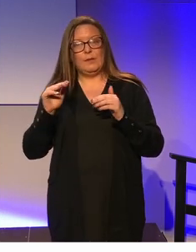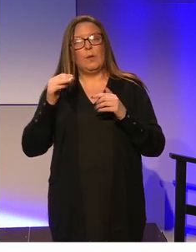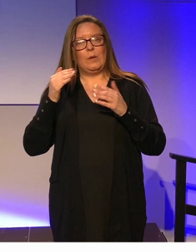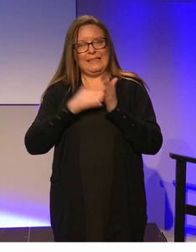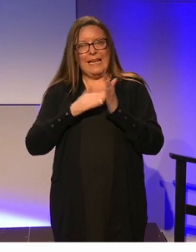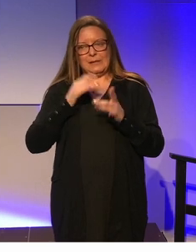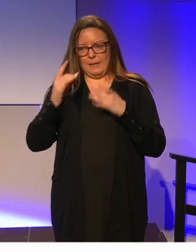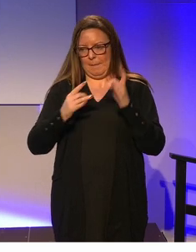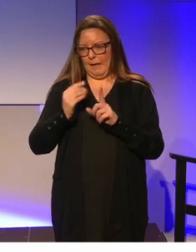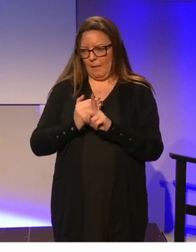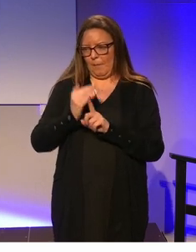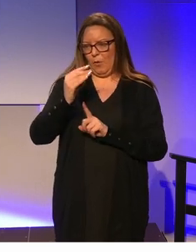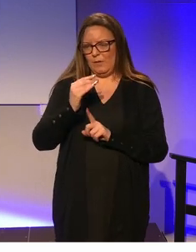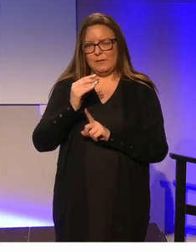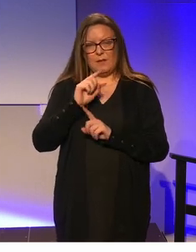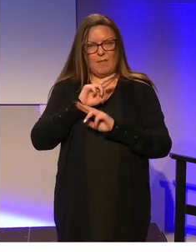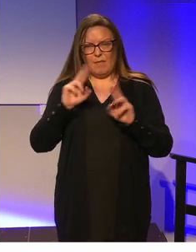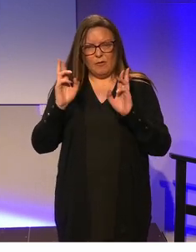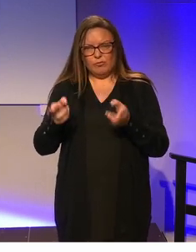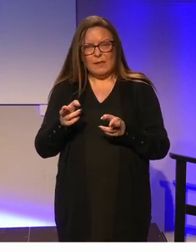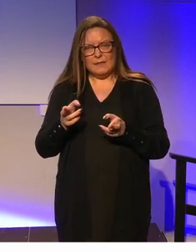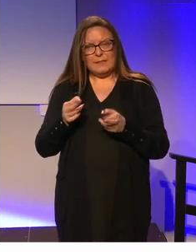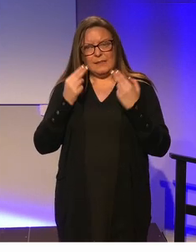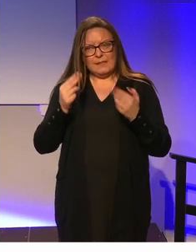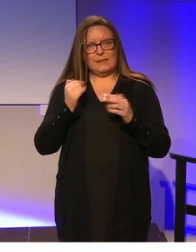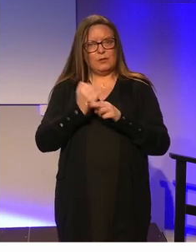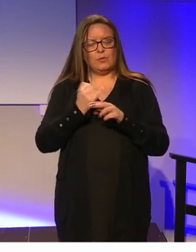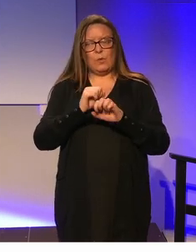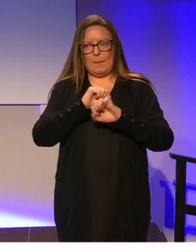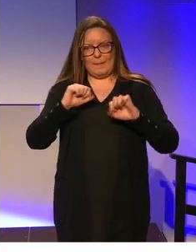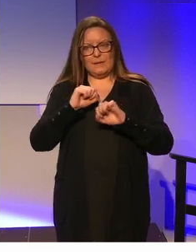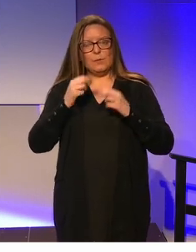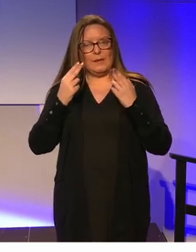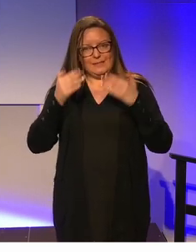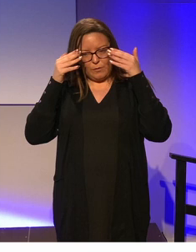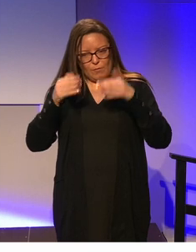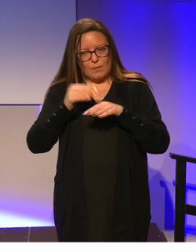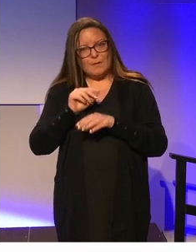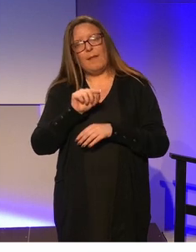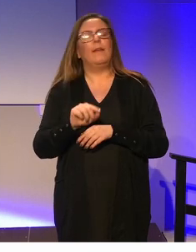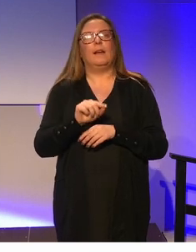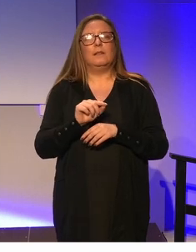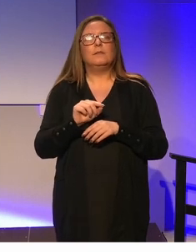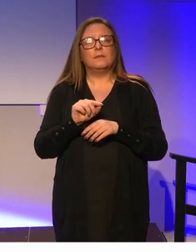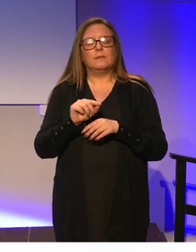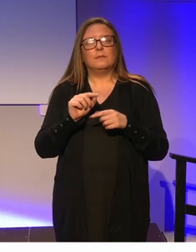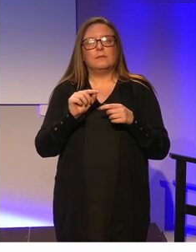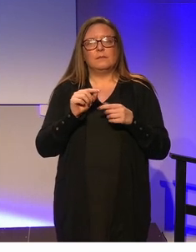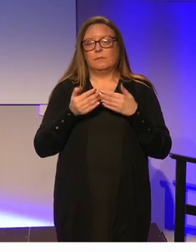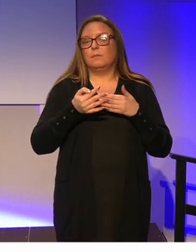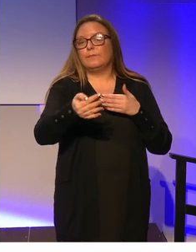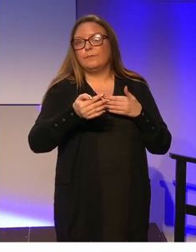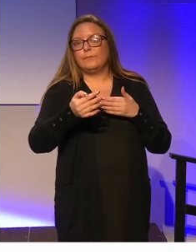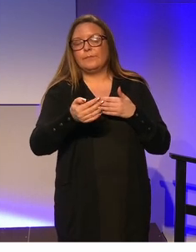unacceptable that children are without a school place. And this is something that we really need to focus on and we are focusing on moving forward.